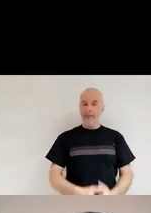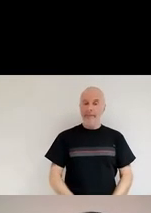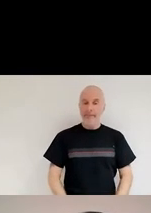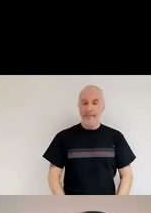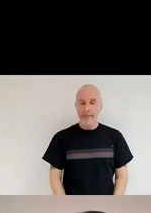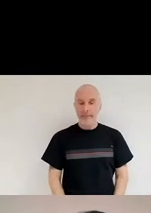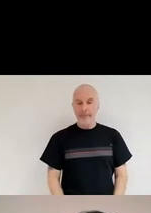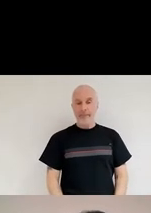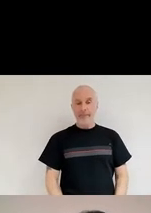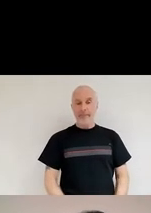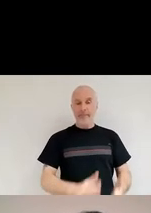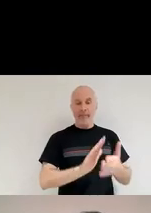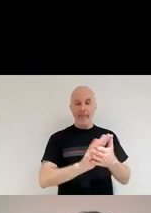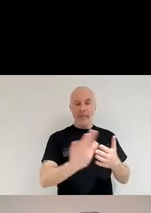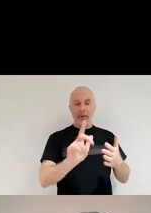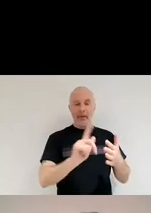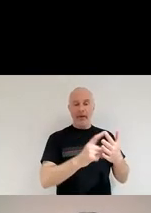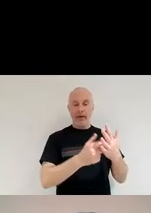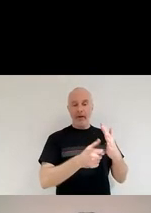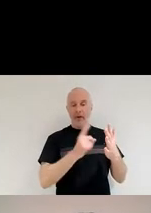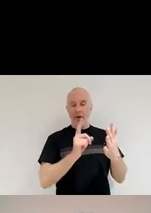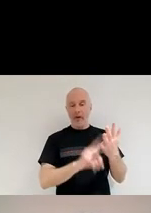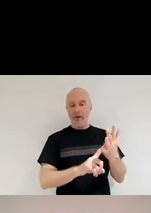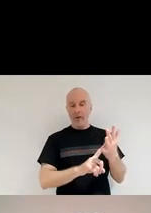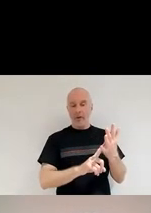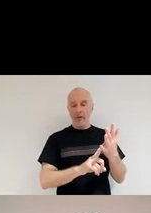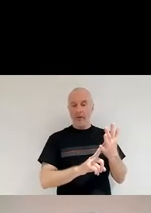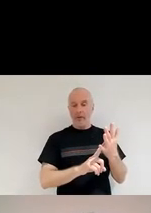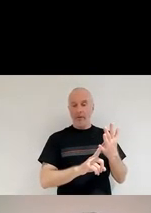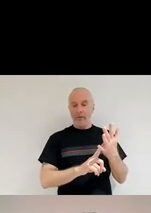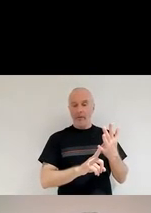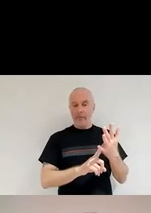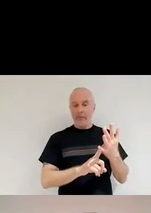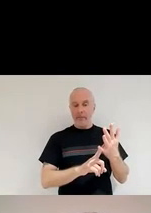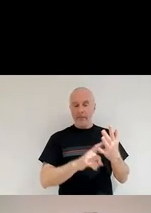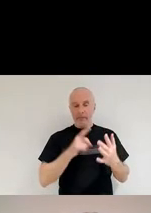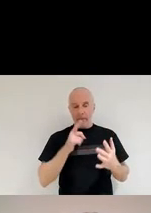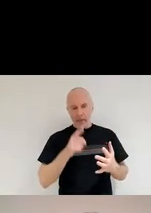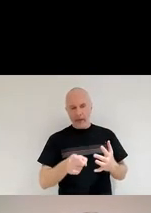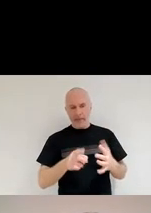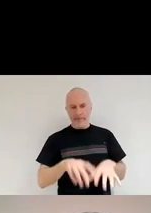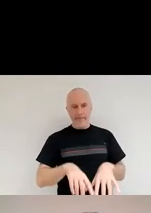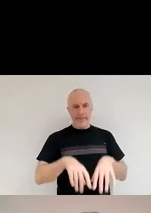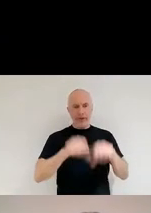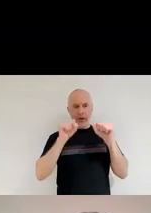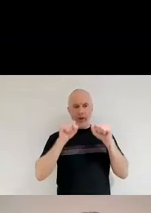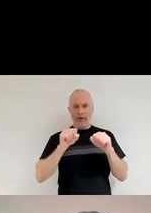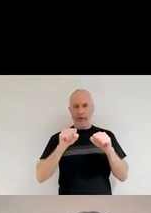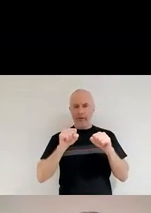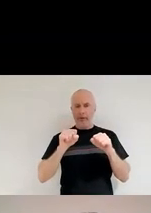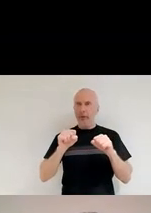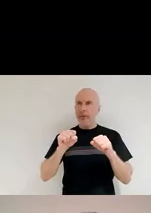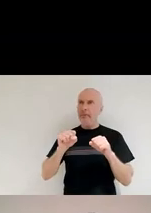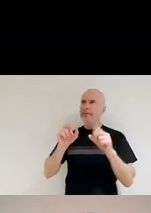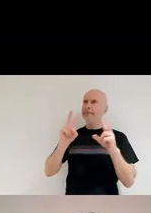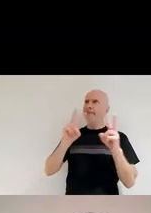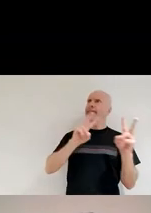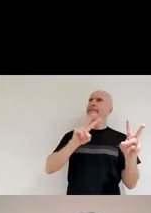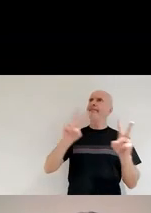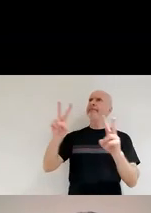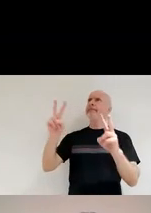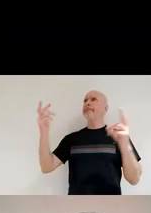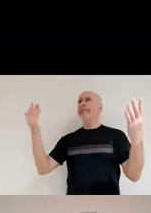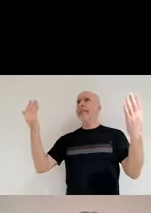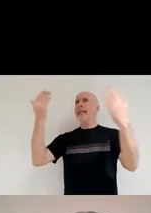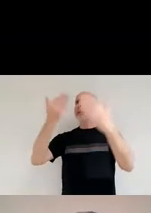got Herschel. And then we took Herschel and we started looking at the, at the night sky. So this is just Herschel